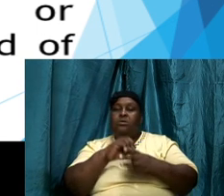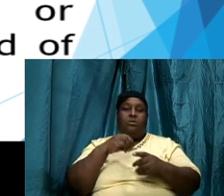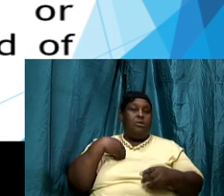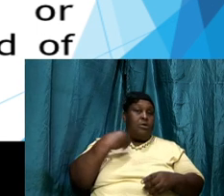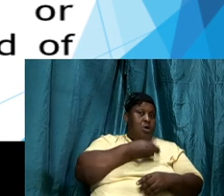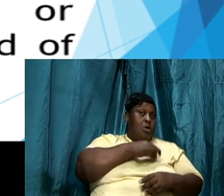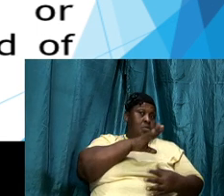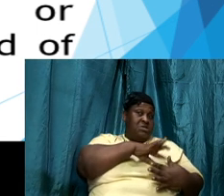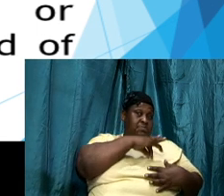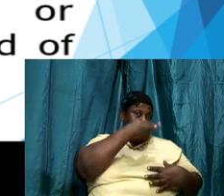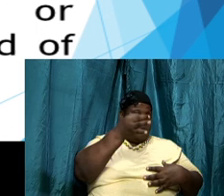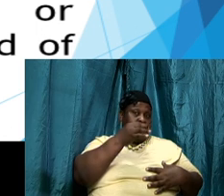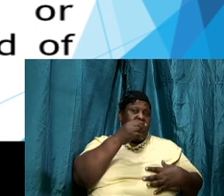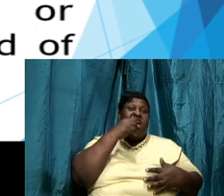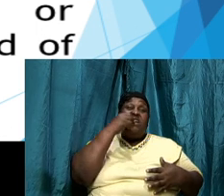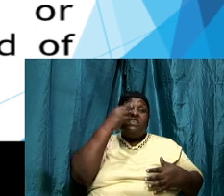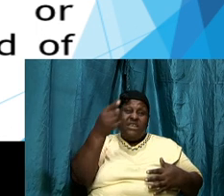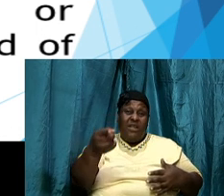and tell us right from the book